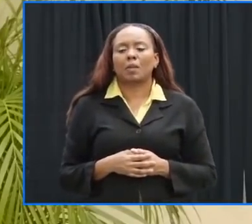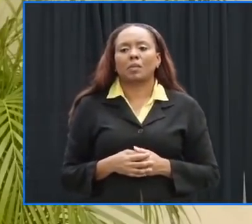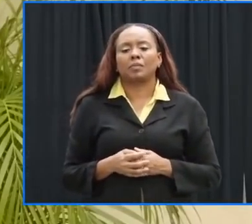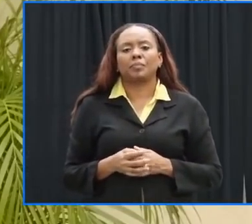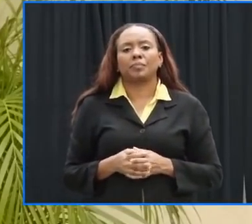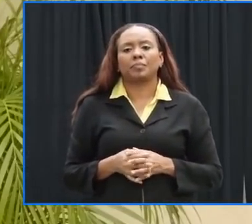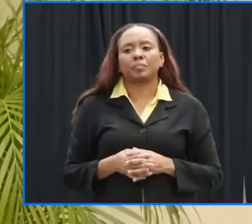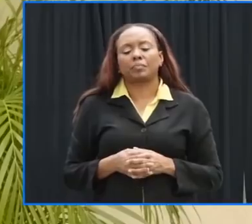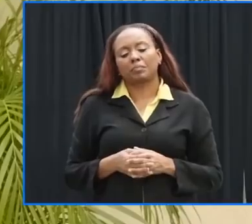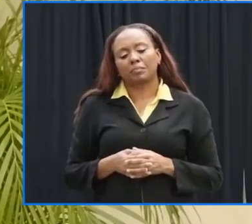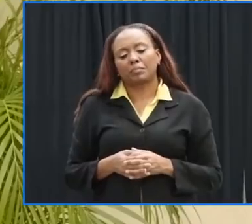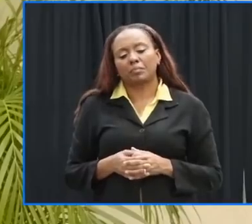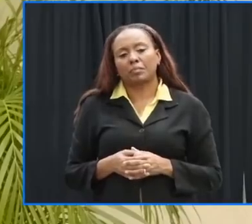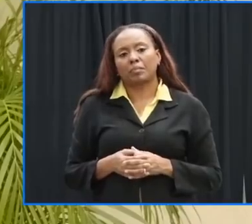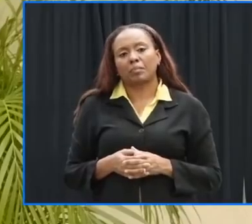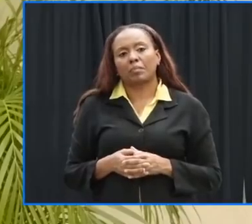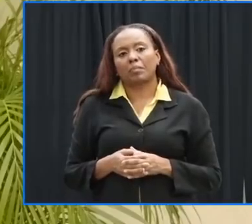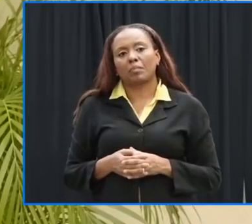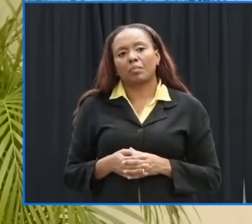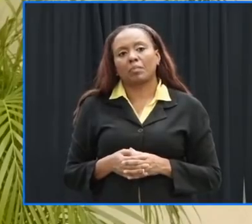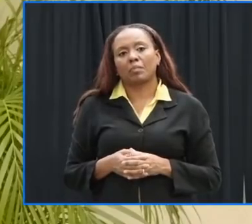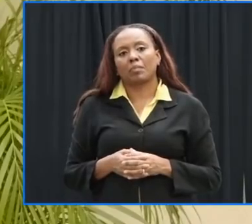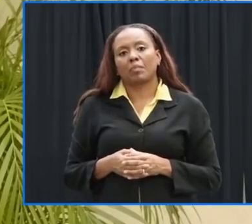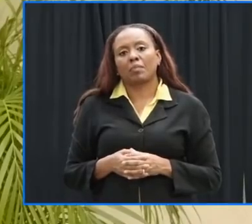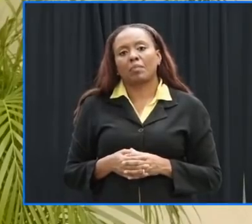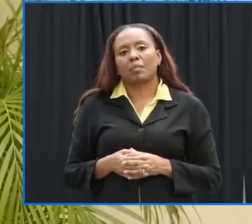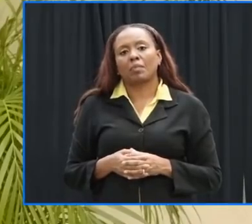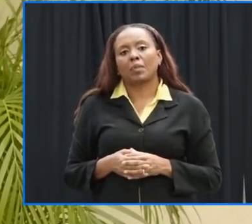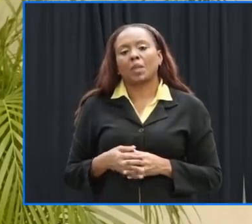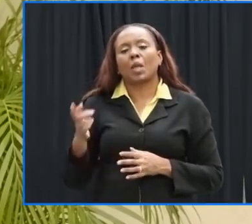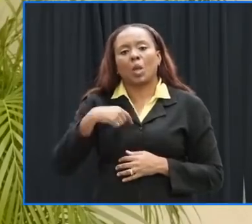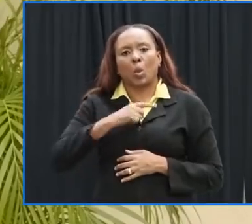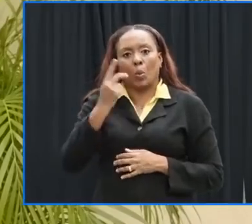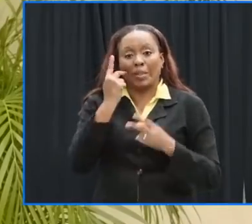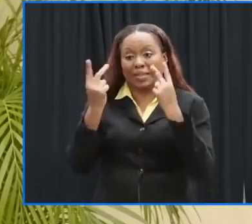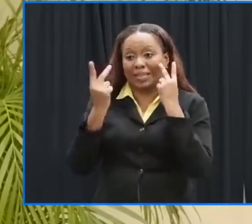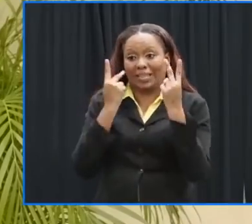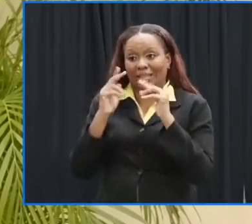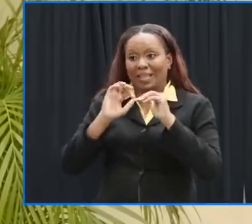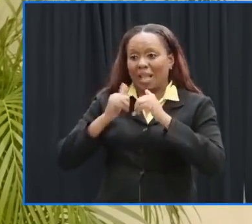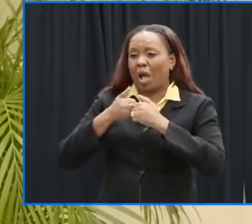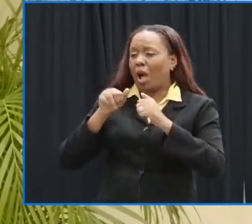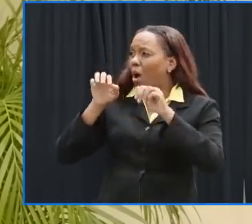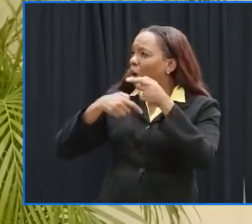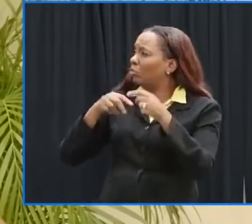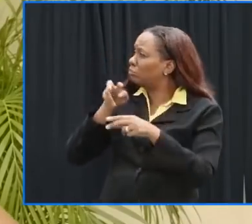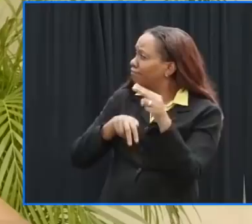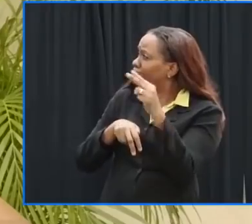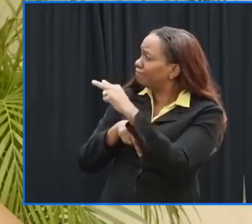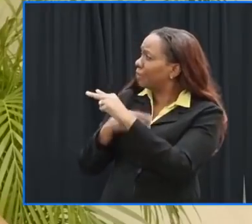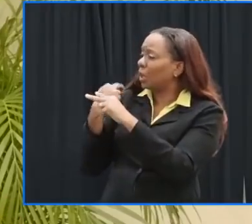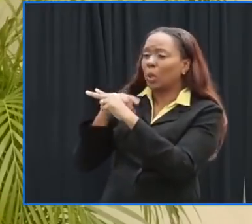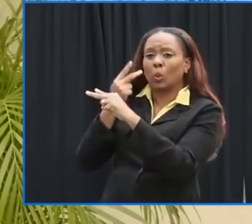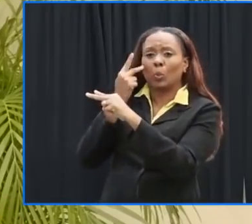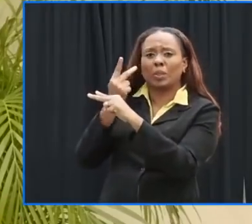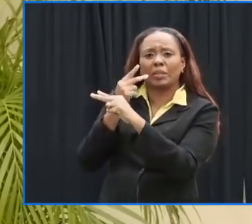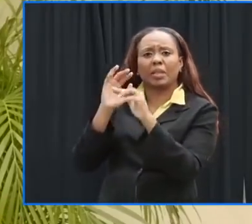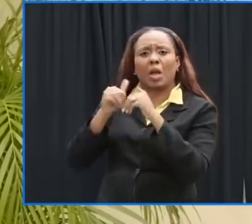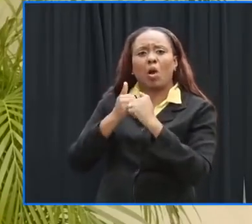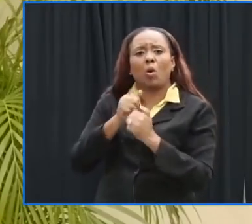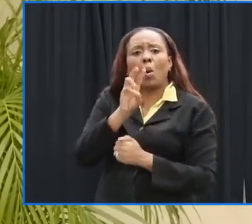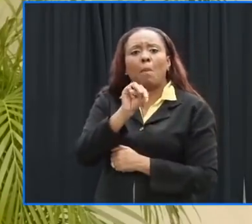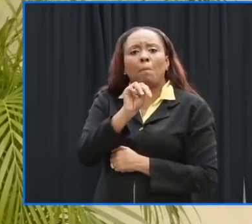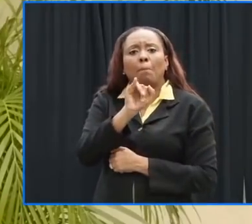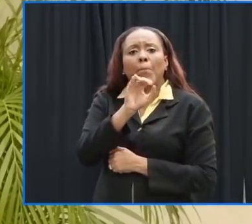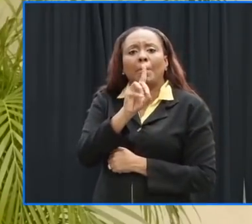that is um the low level jet is pushing ahead the low level um vortex ahead of the mid-level one is kind of like decoupling itself and so